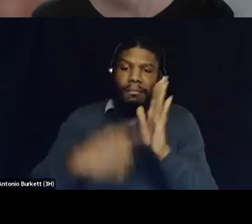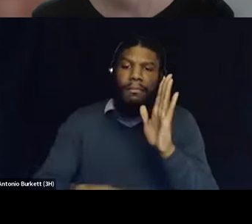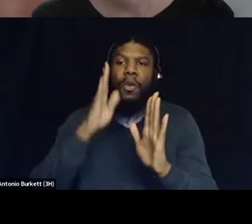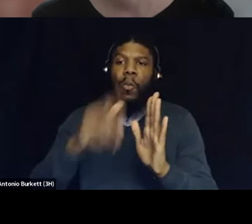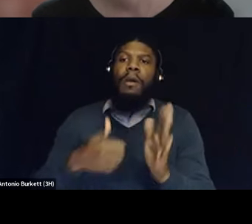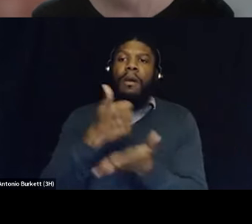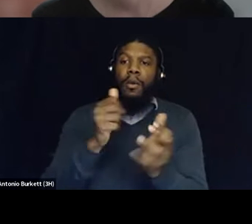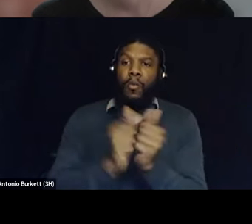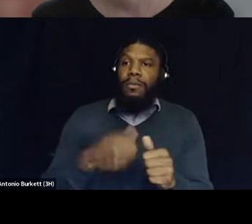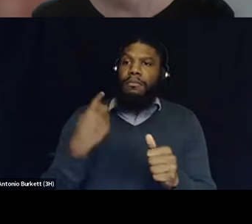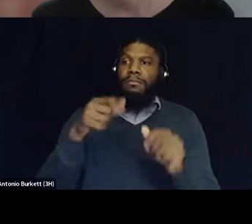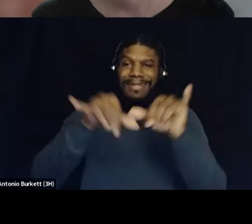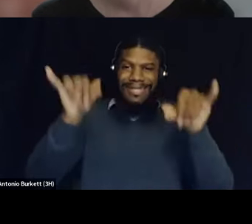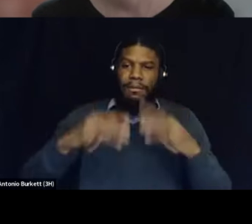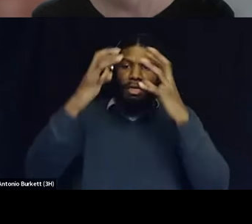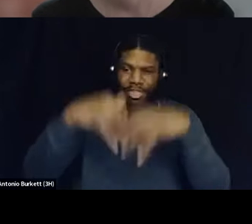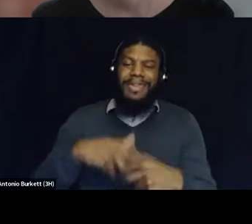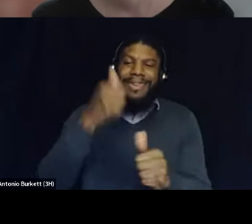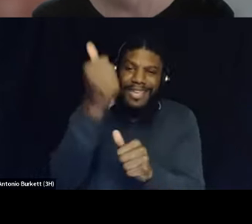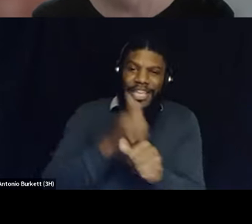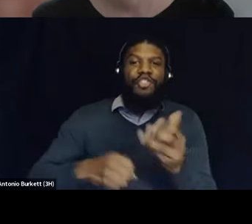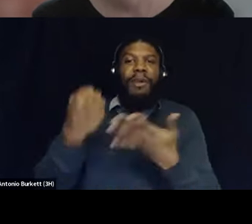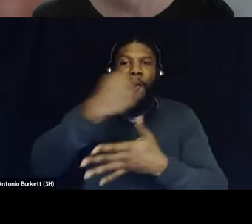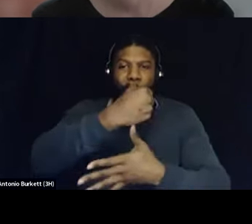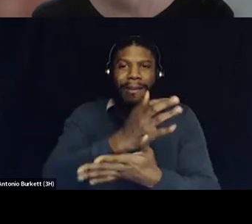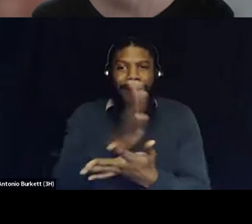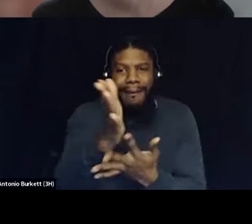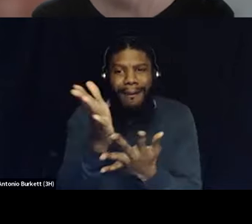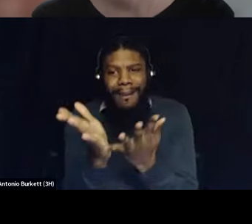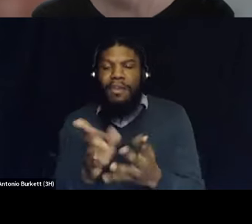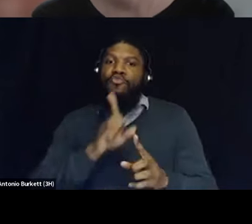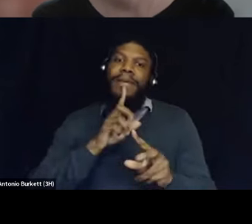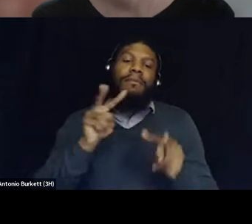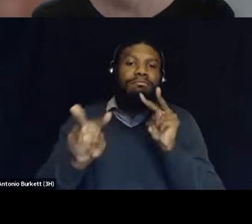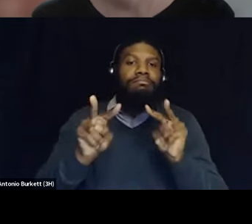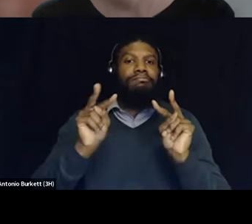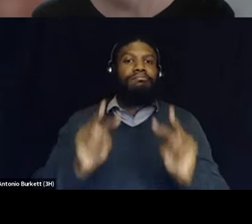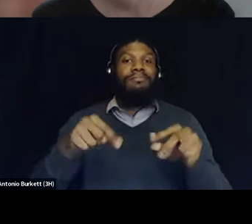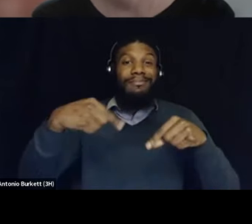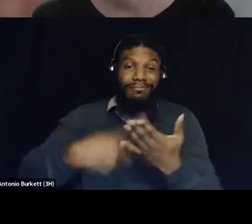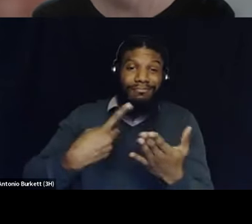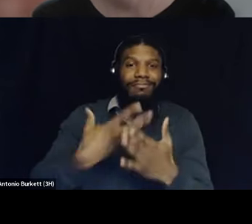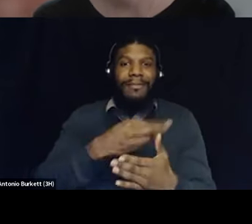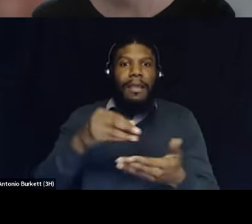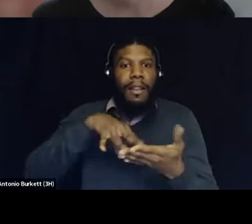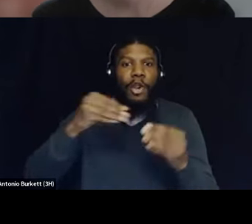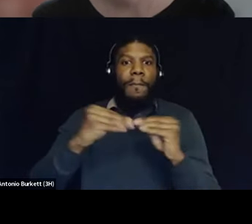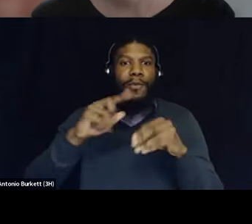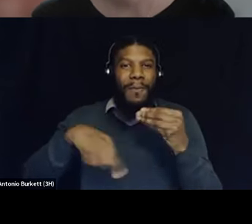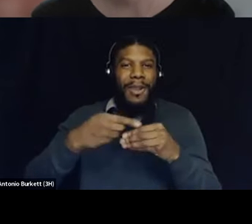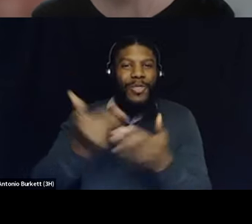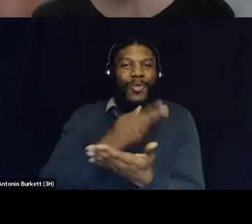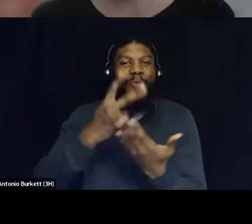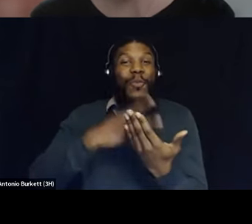priorities. So, really looking forward to this discussion and this new, and learning more about this new program